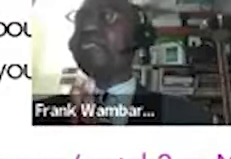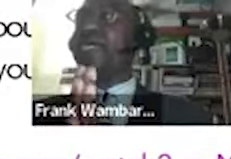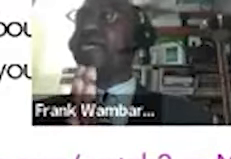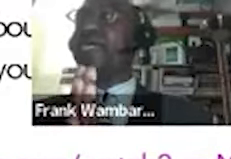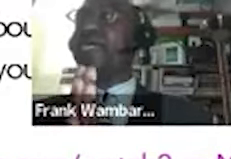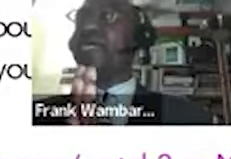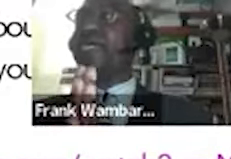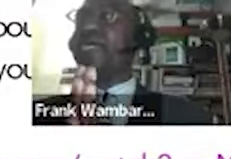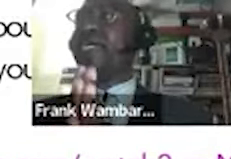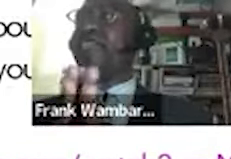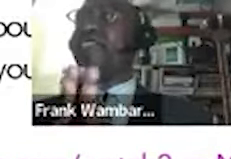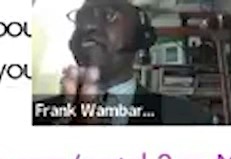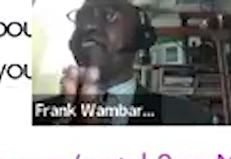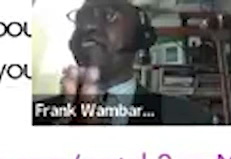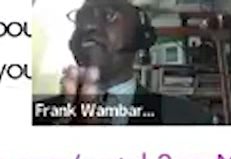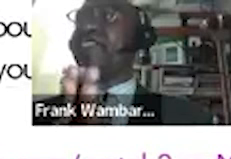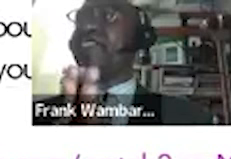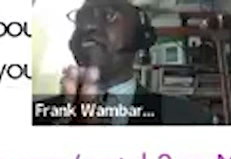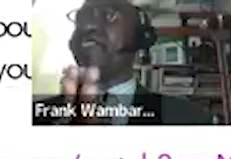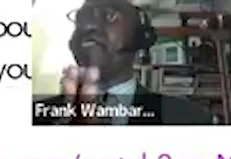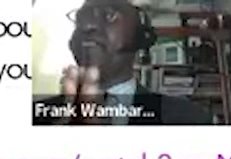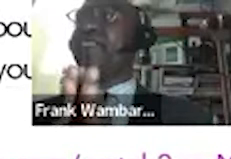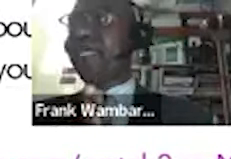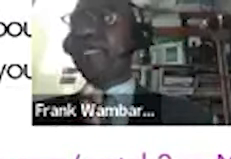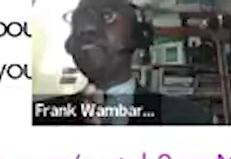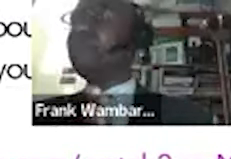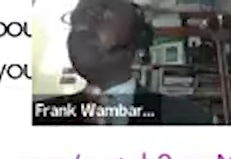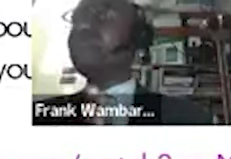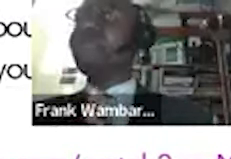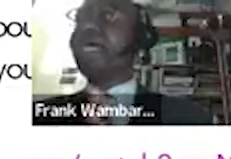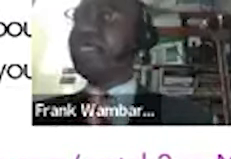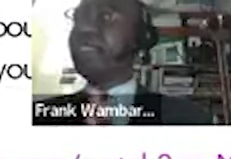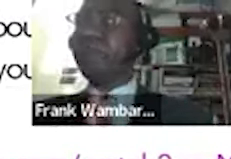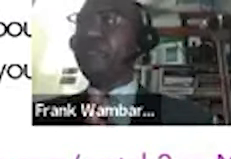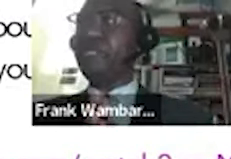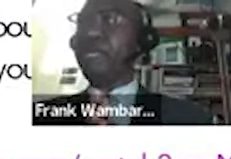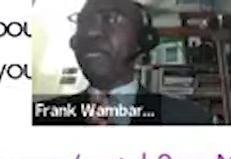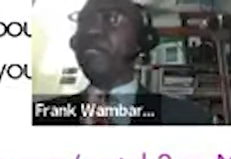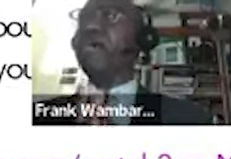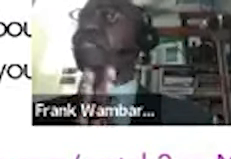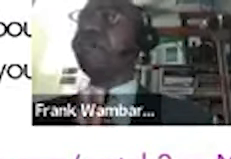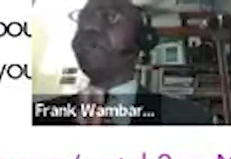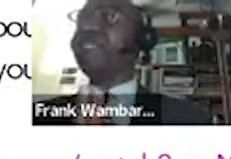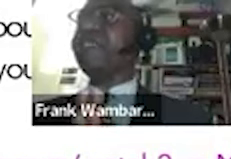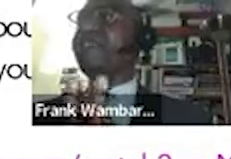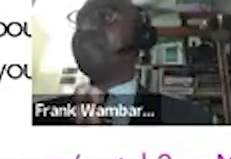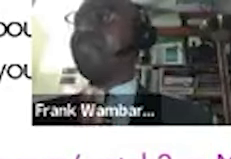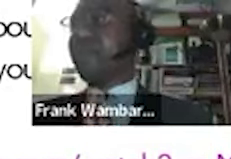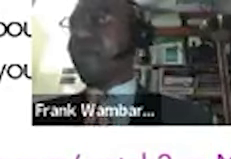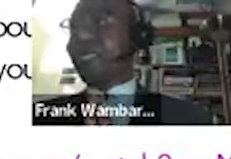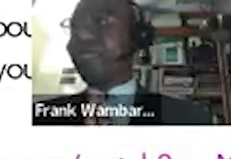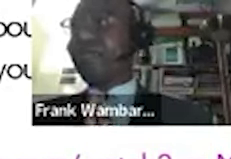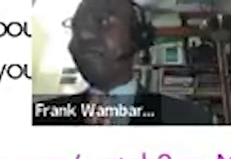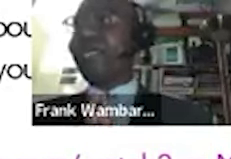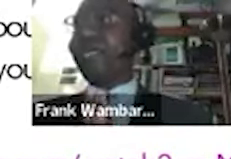understand that the fees as they come with the different requirements irrespective of the country you go and you have to respect the